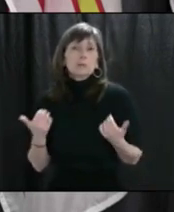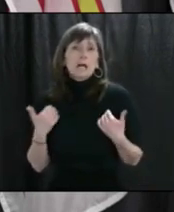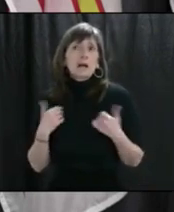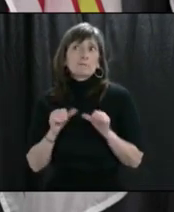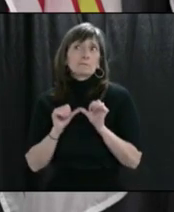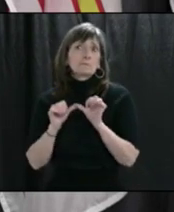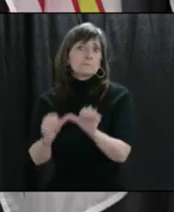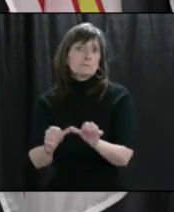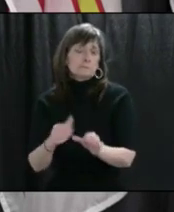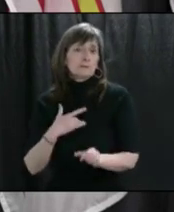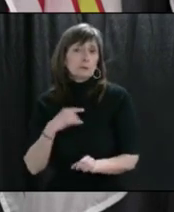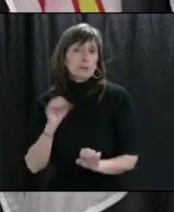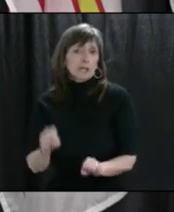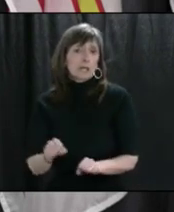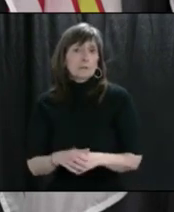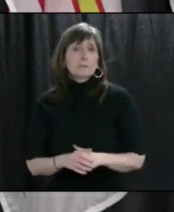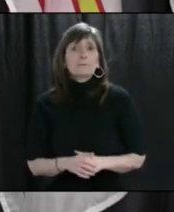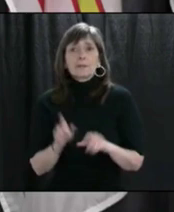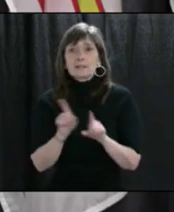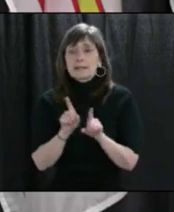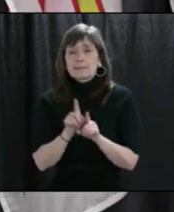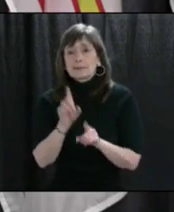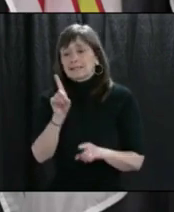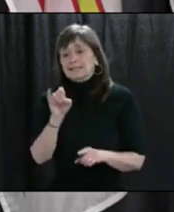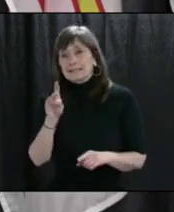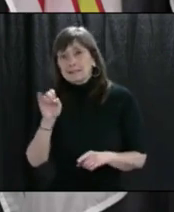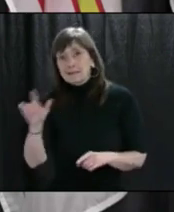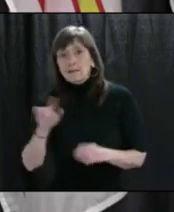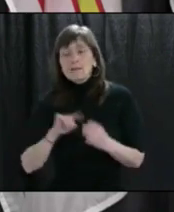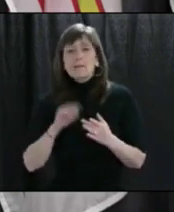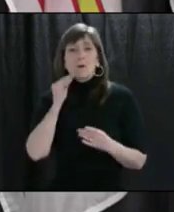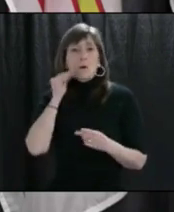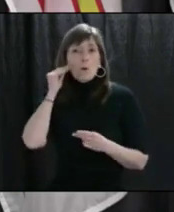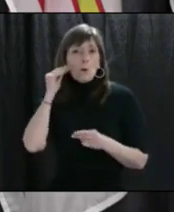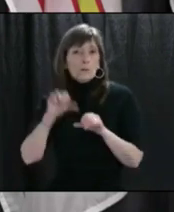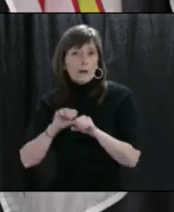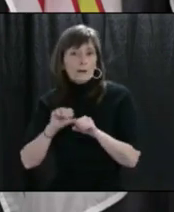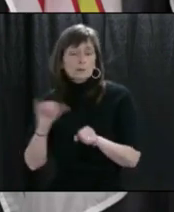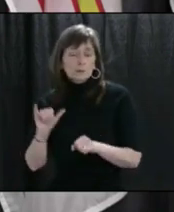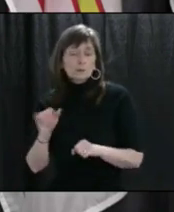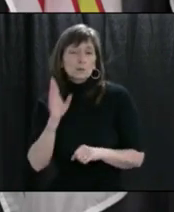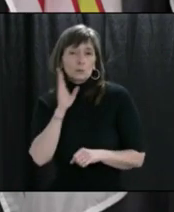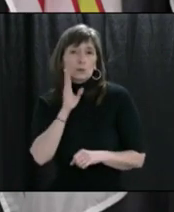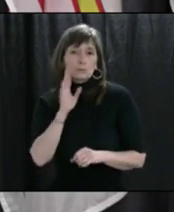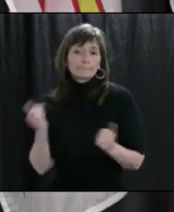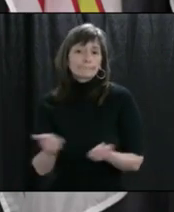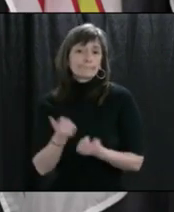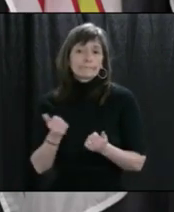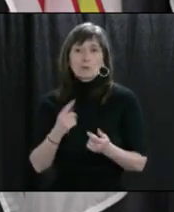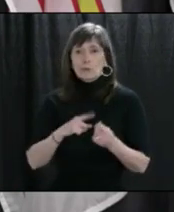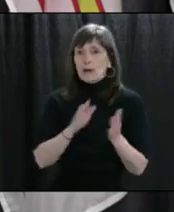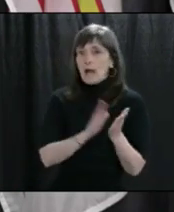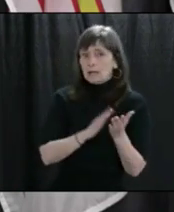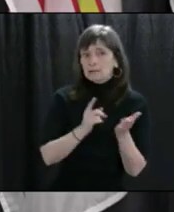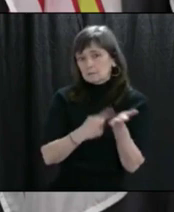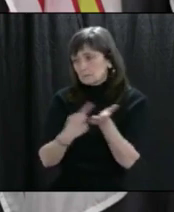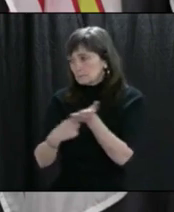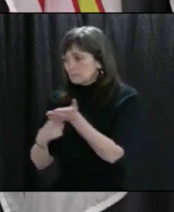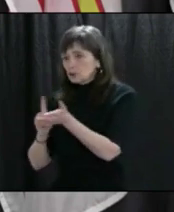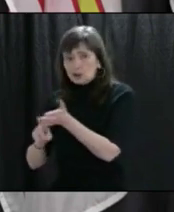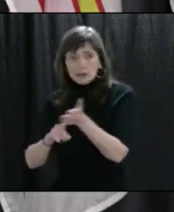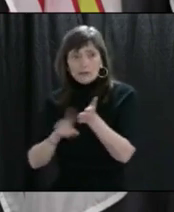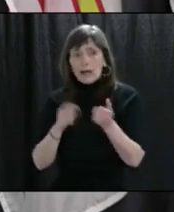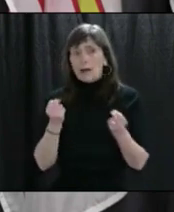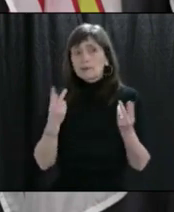can be maintained. And that's the same for diesel and home-eating fuel as well. So we're working very closely with all the providers in the province to